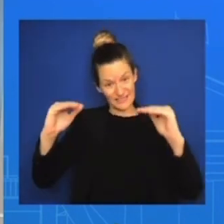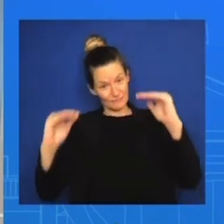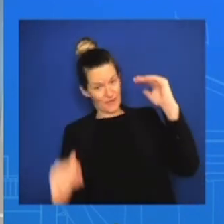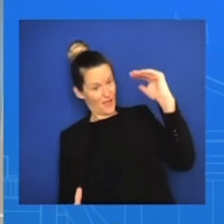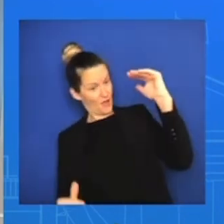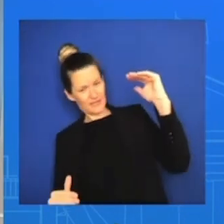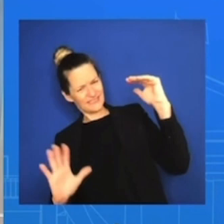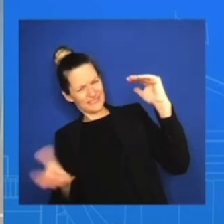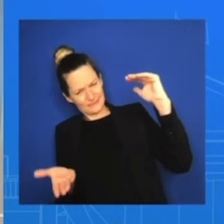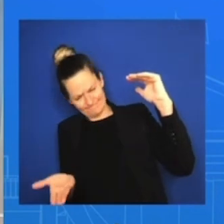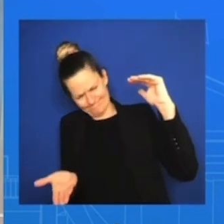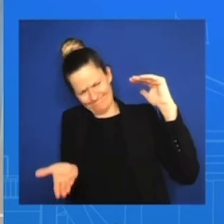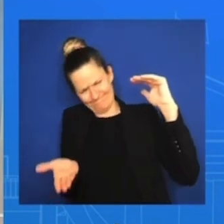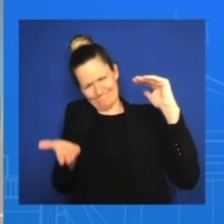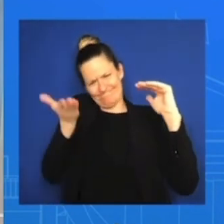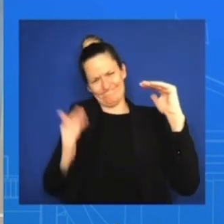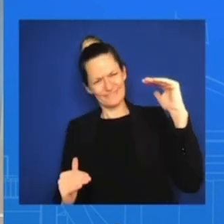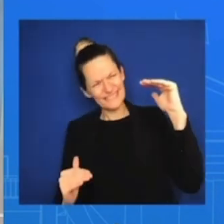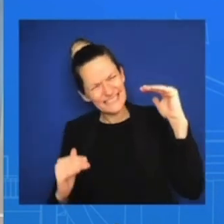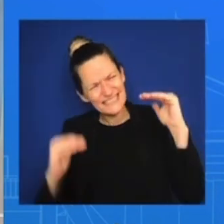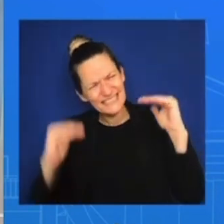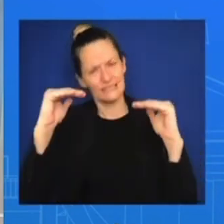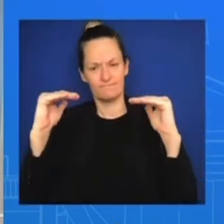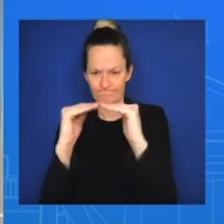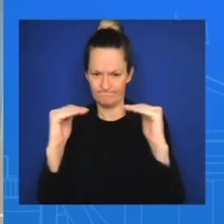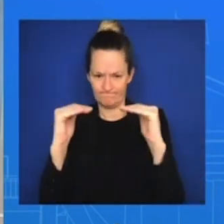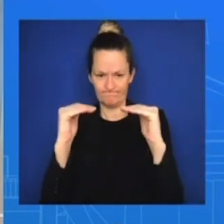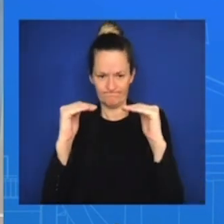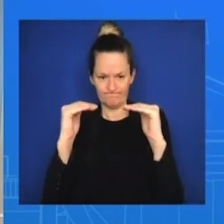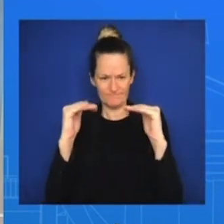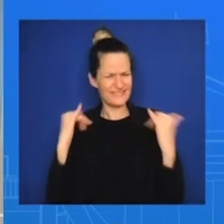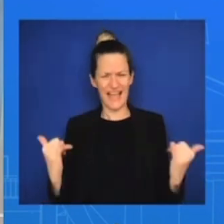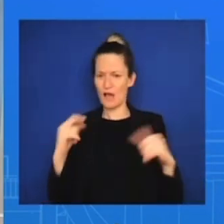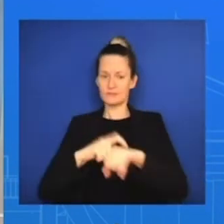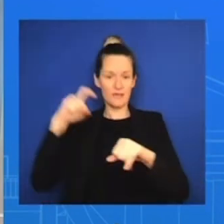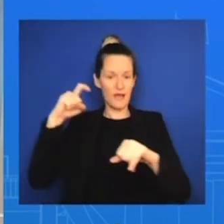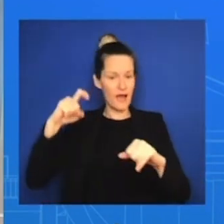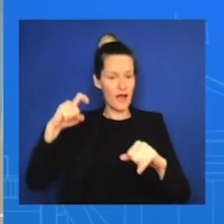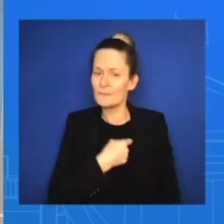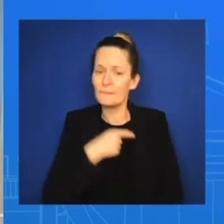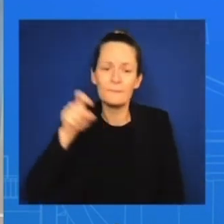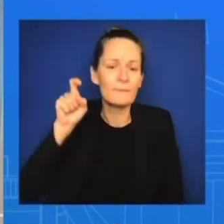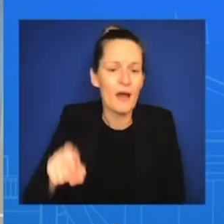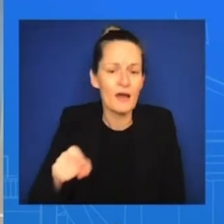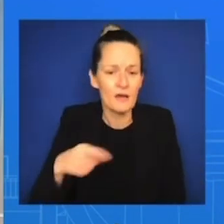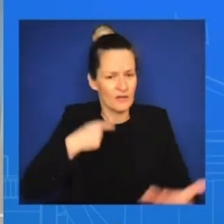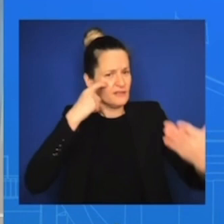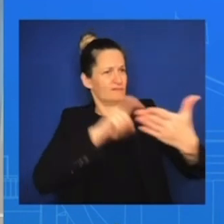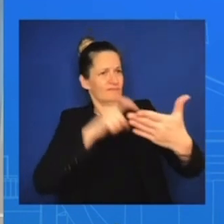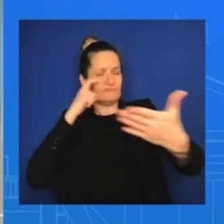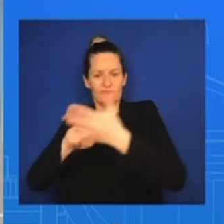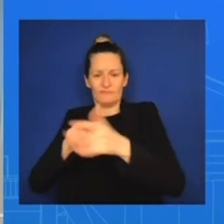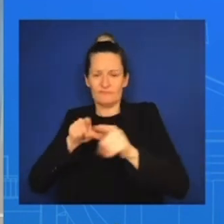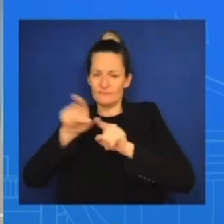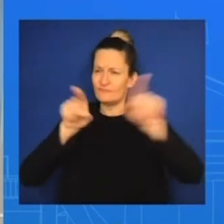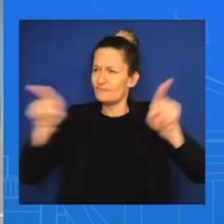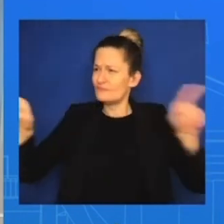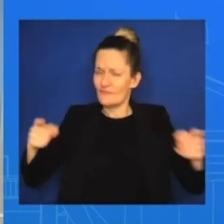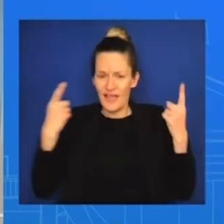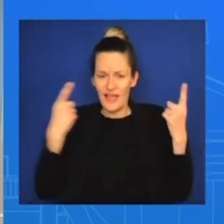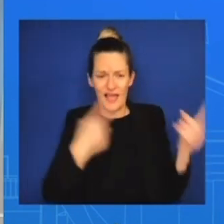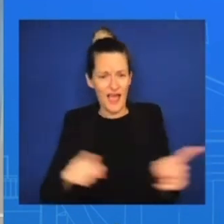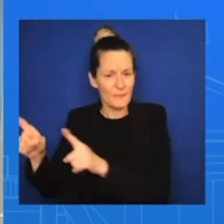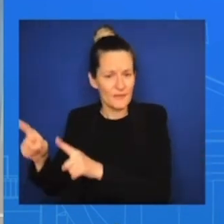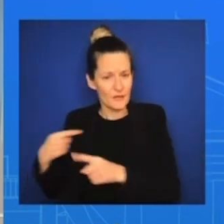imperative because we sort of saw that train coming. And so I think the advocacy and the partnering with government felt different